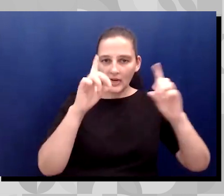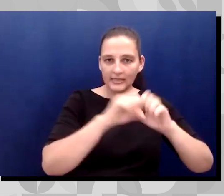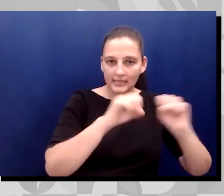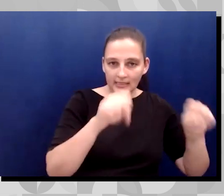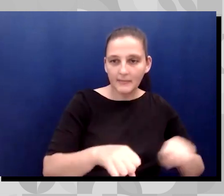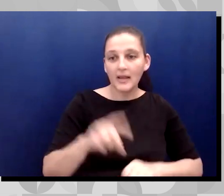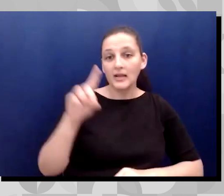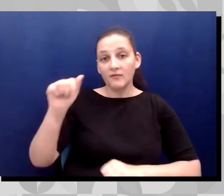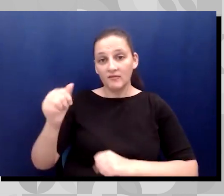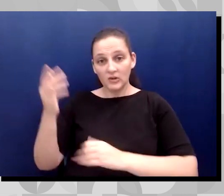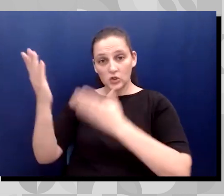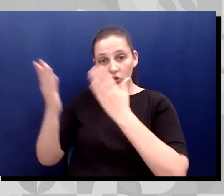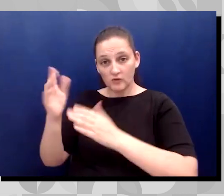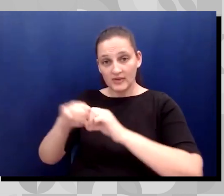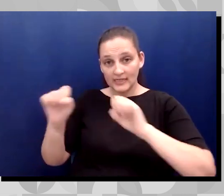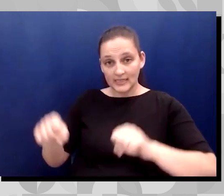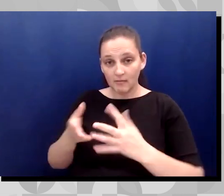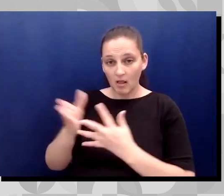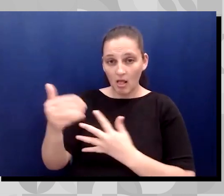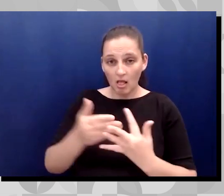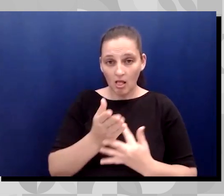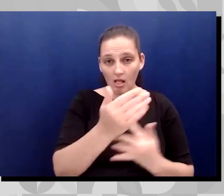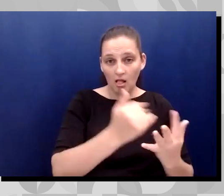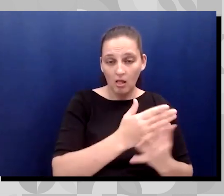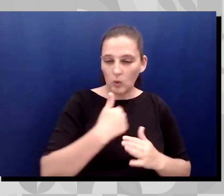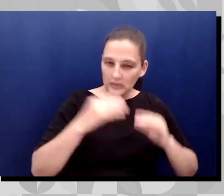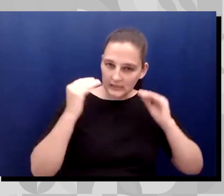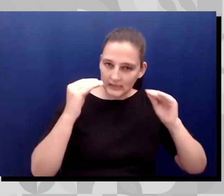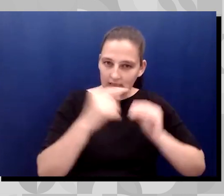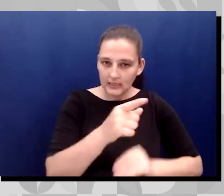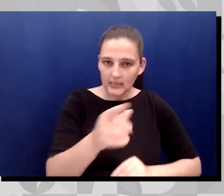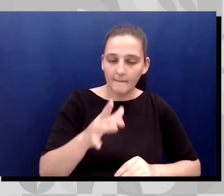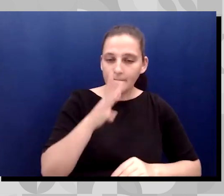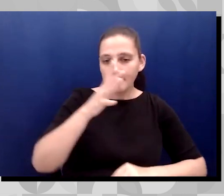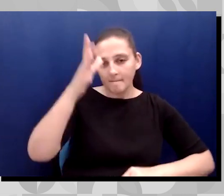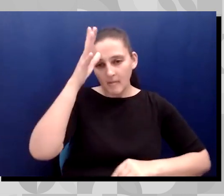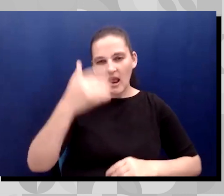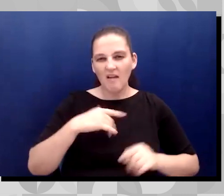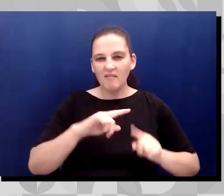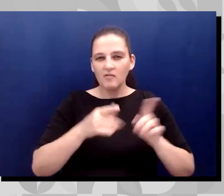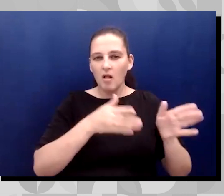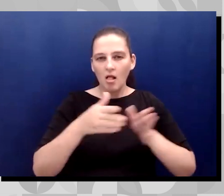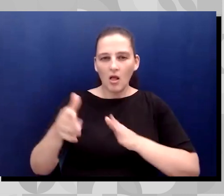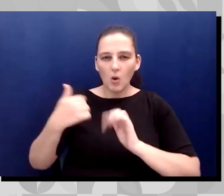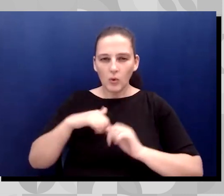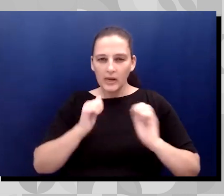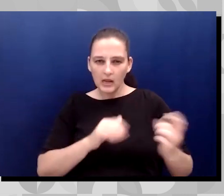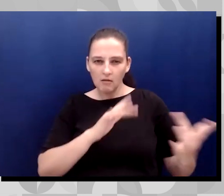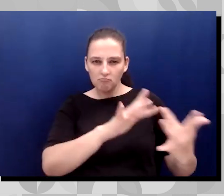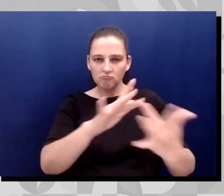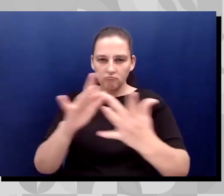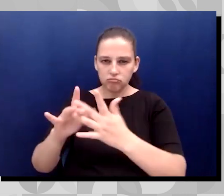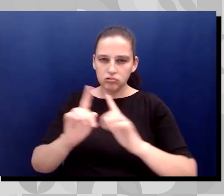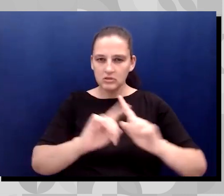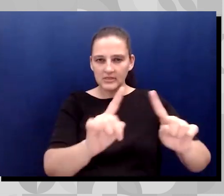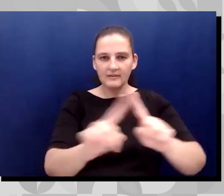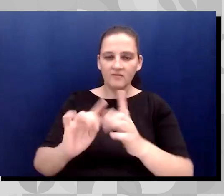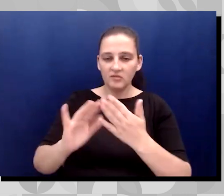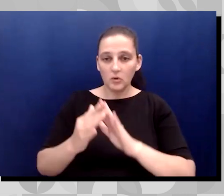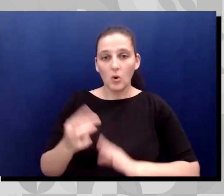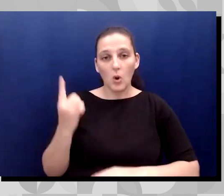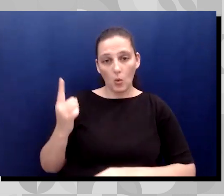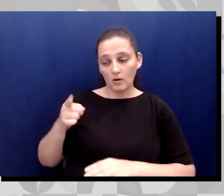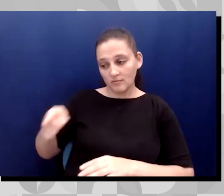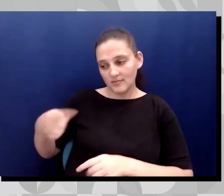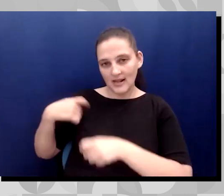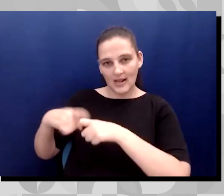We have different areas that allow us to communicate and to target different communities. And one of them is our Latino outreach. We